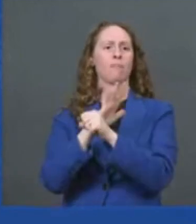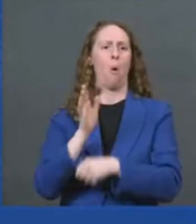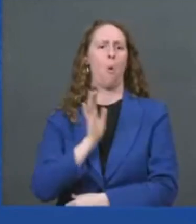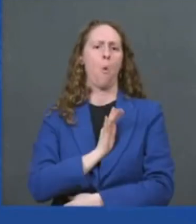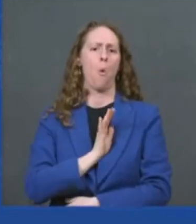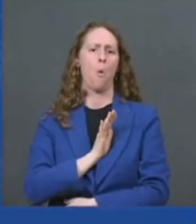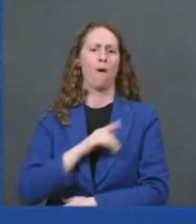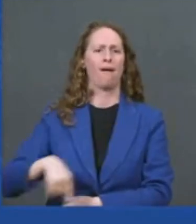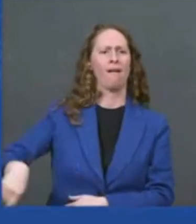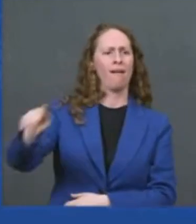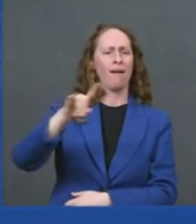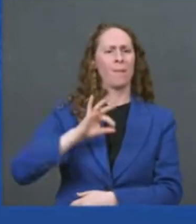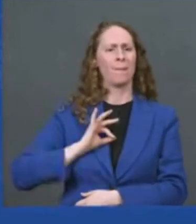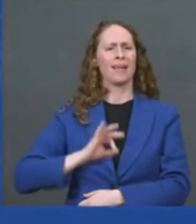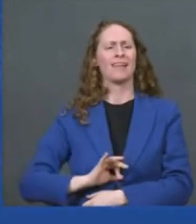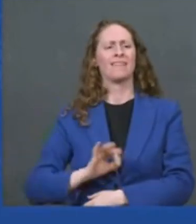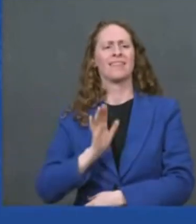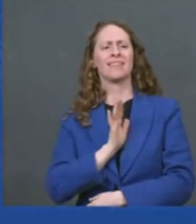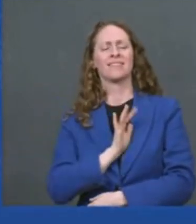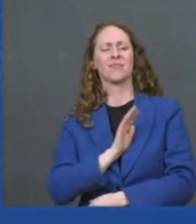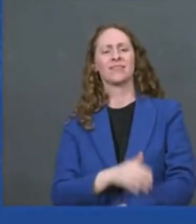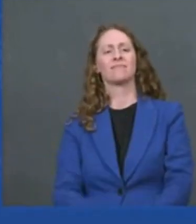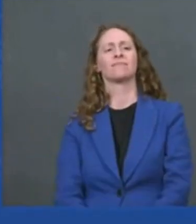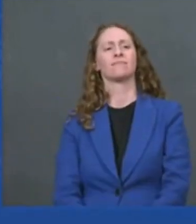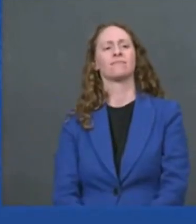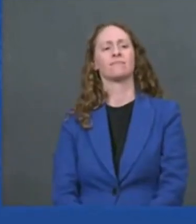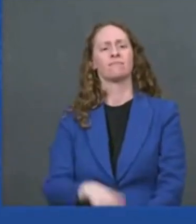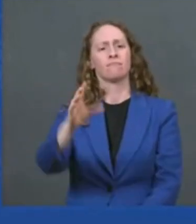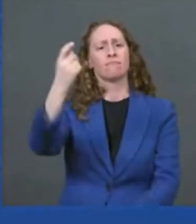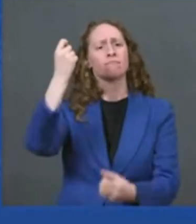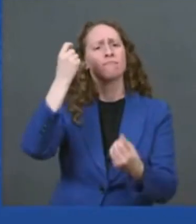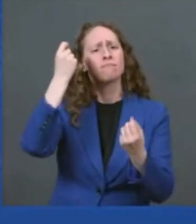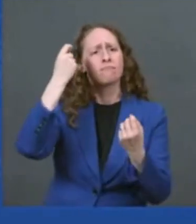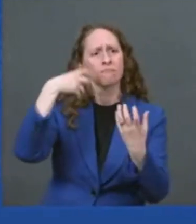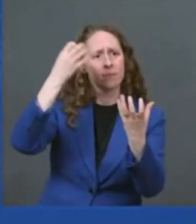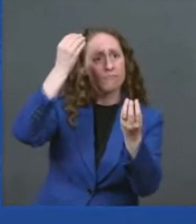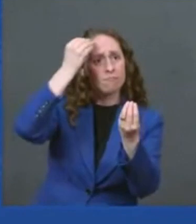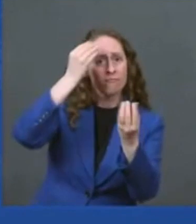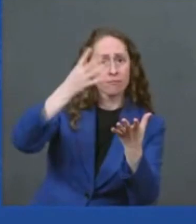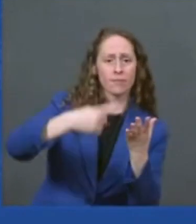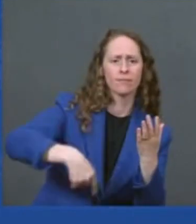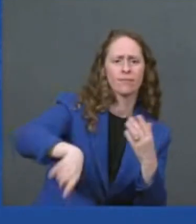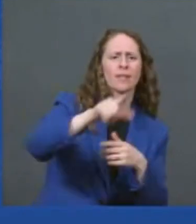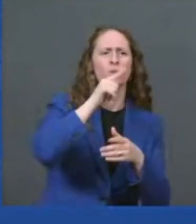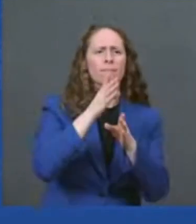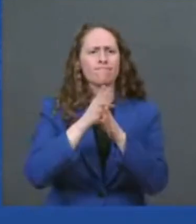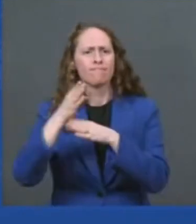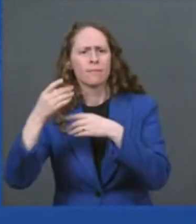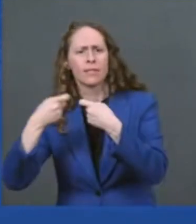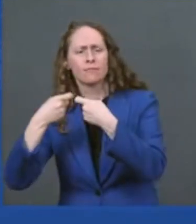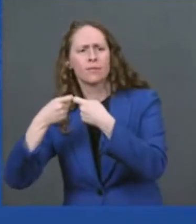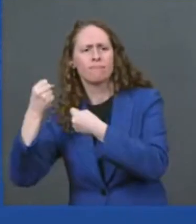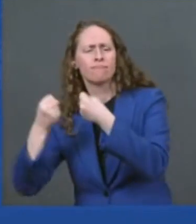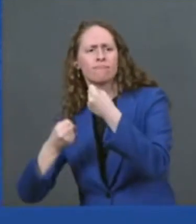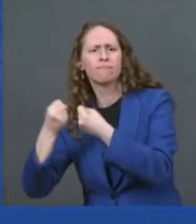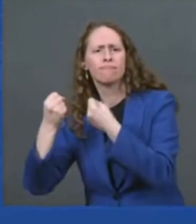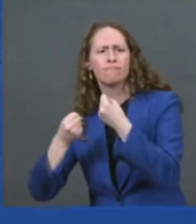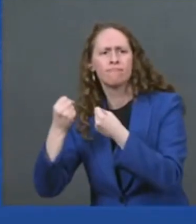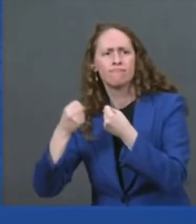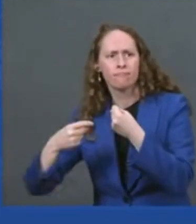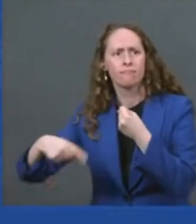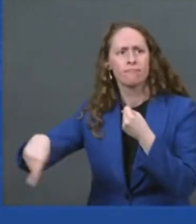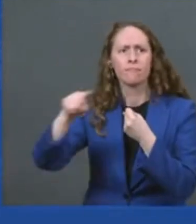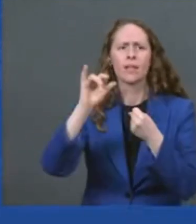hand and the supporting infrastructure and energy rollout on the other nations that are the forefront of this electric future will